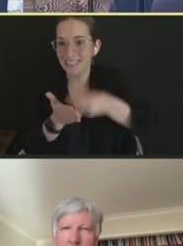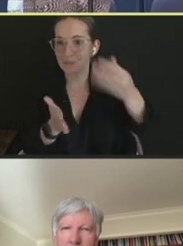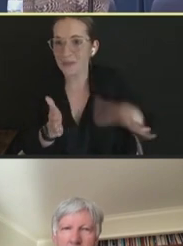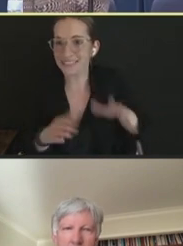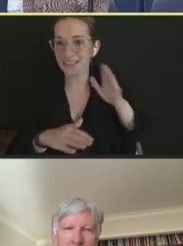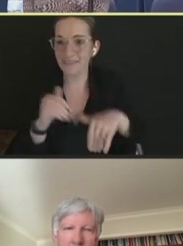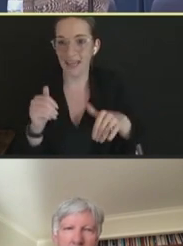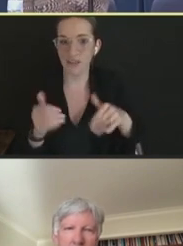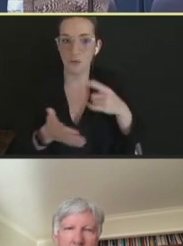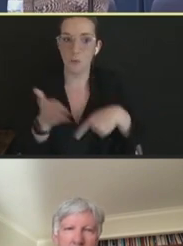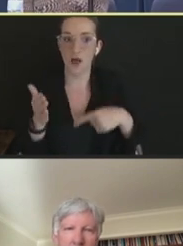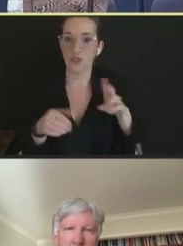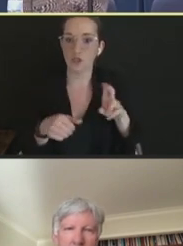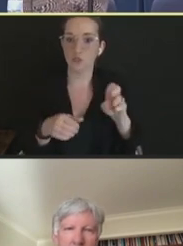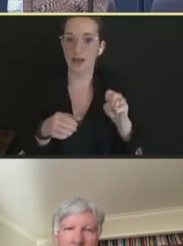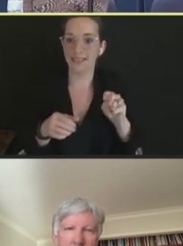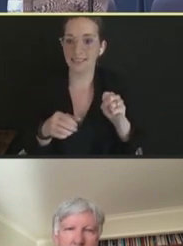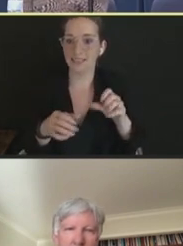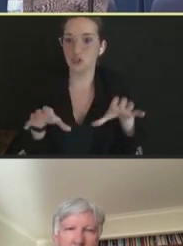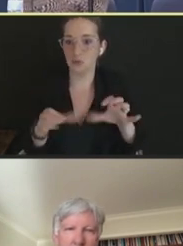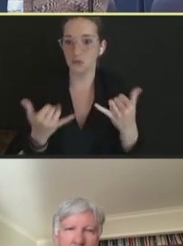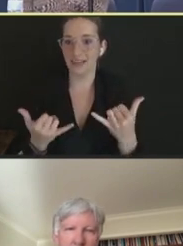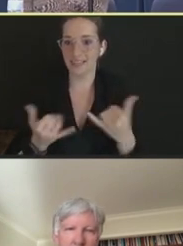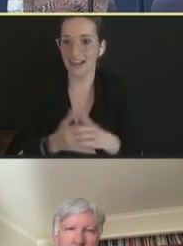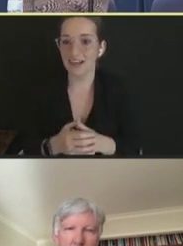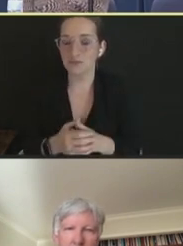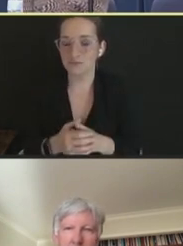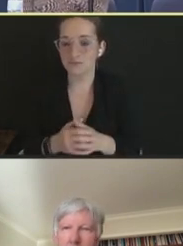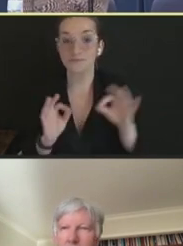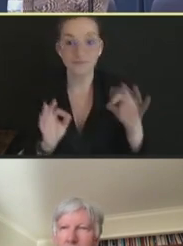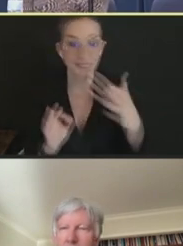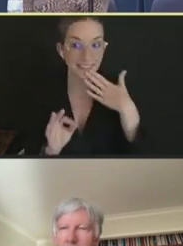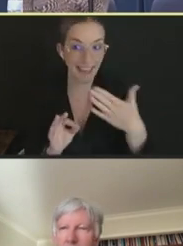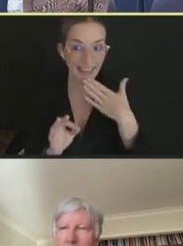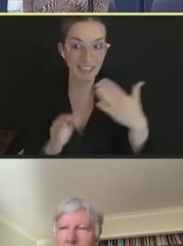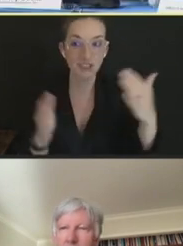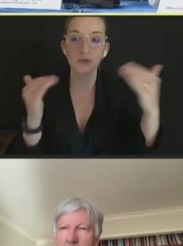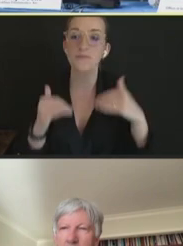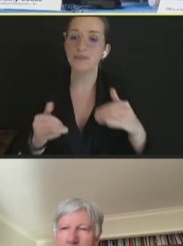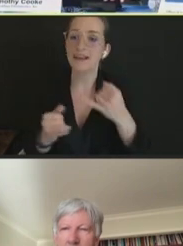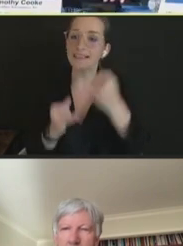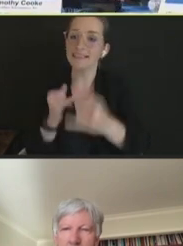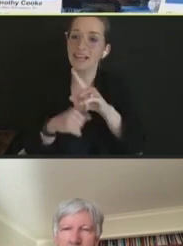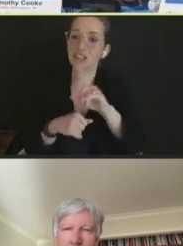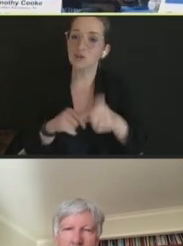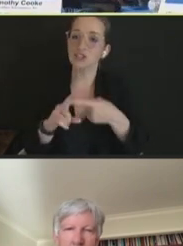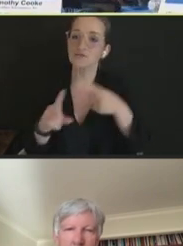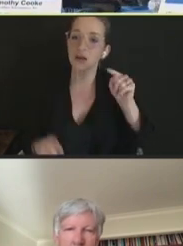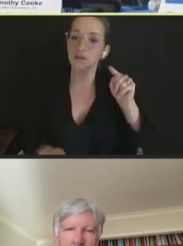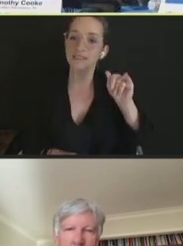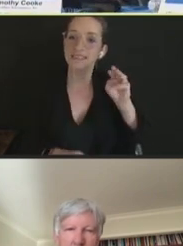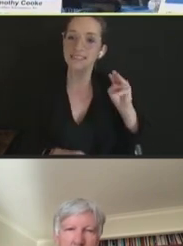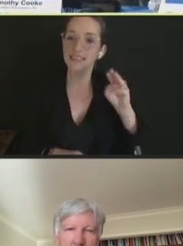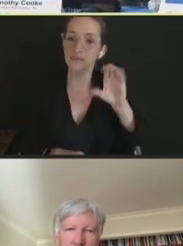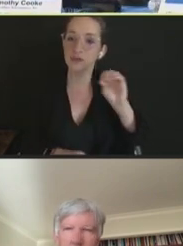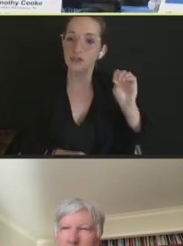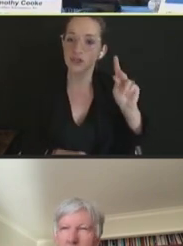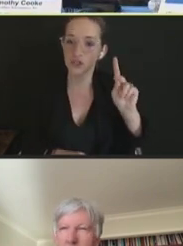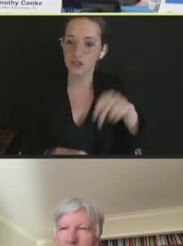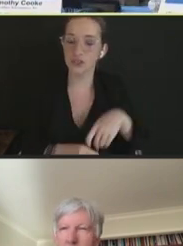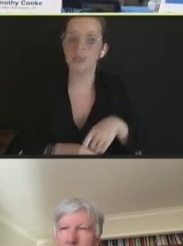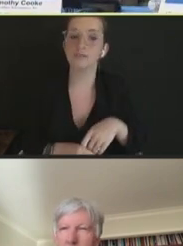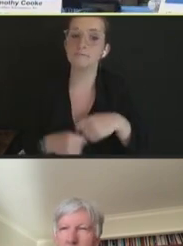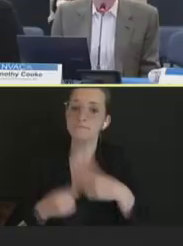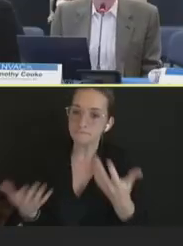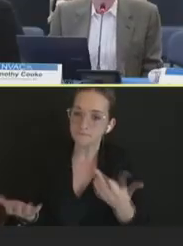And our last question or comment is from Tim Cook.- I had a question, probably most directly related to